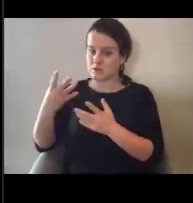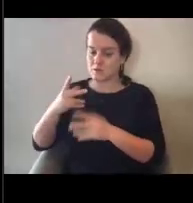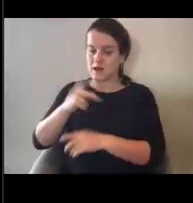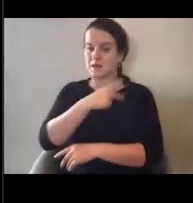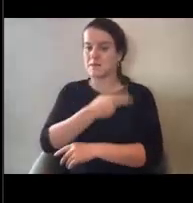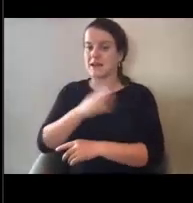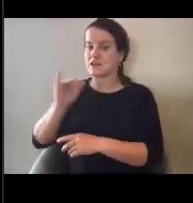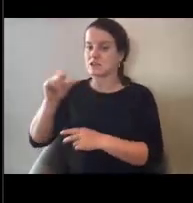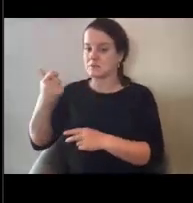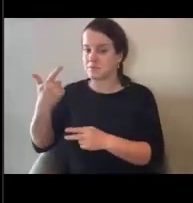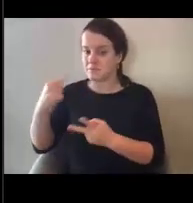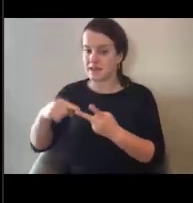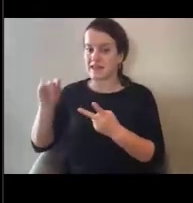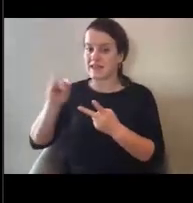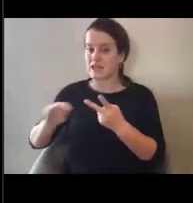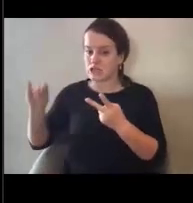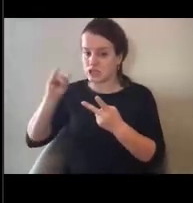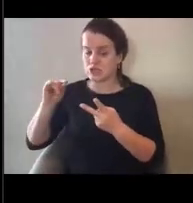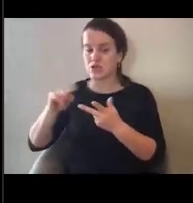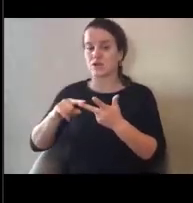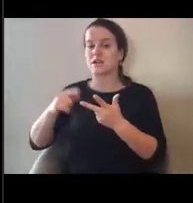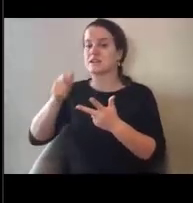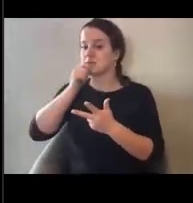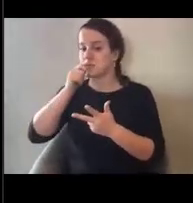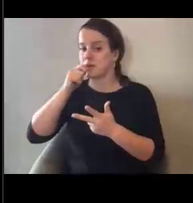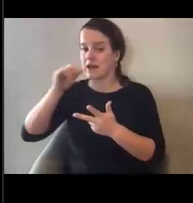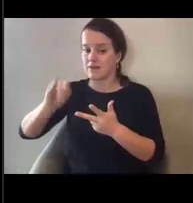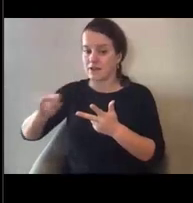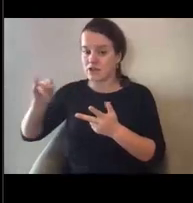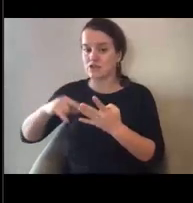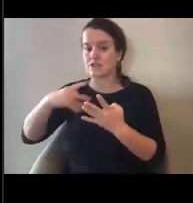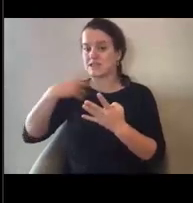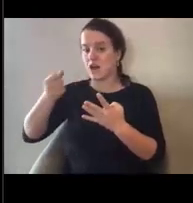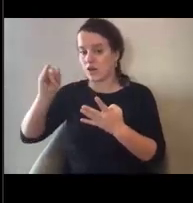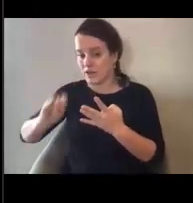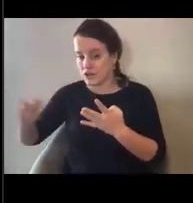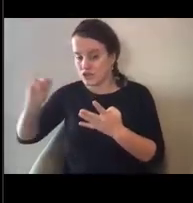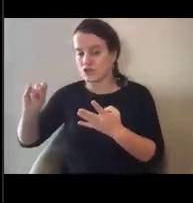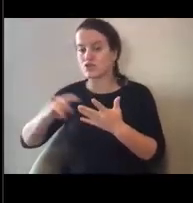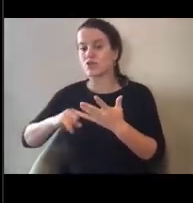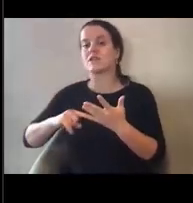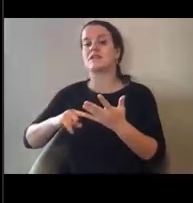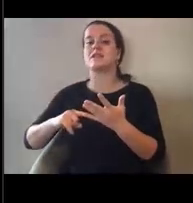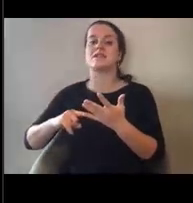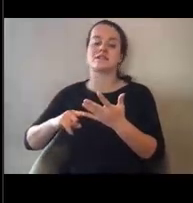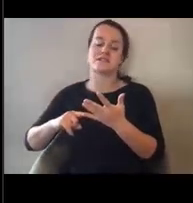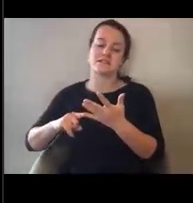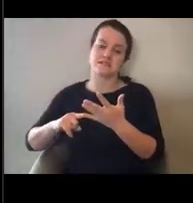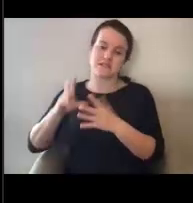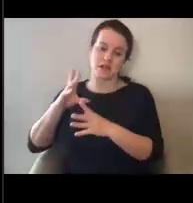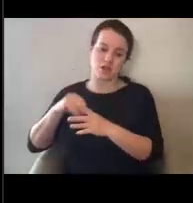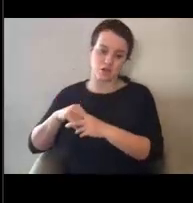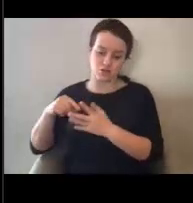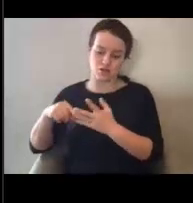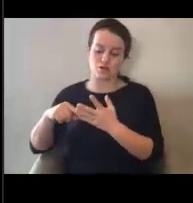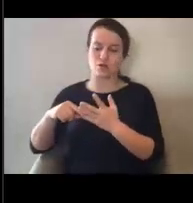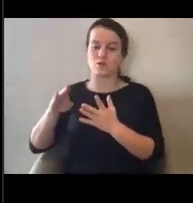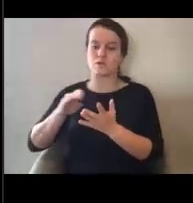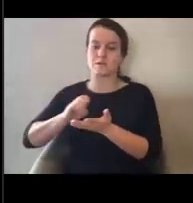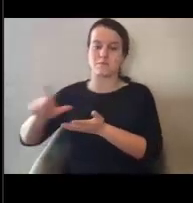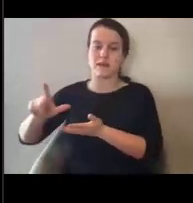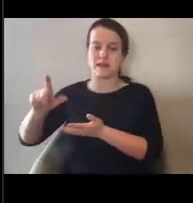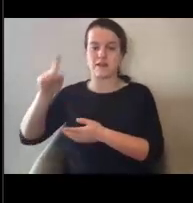billing, insurance, private insurance, health insurance, um, that would include, uh, billing to CMS,